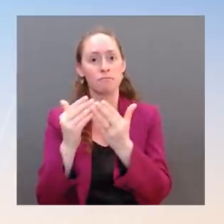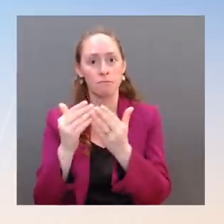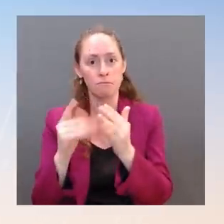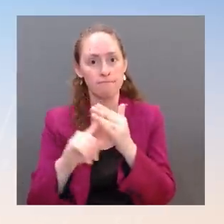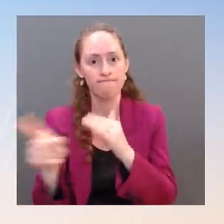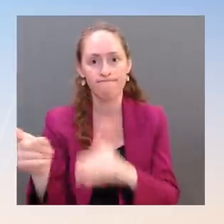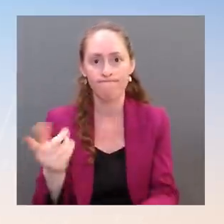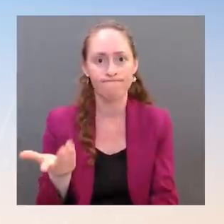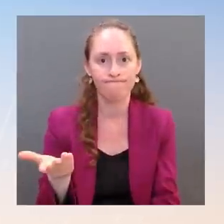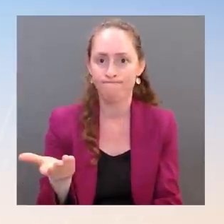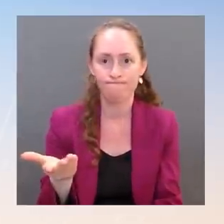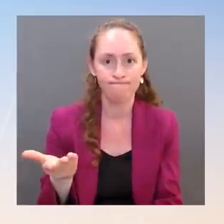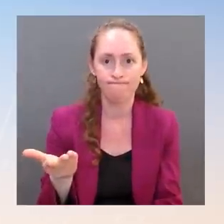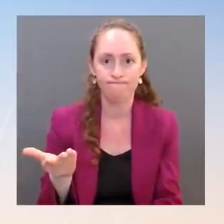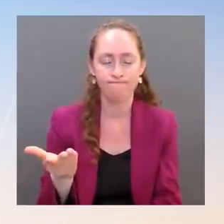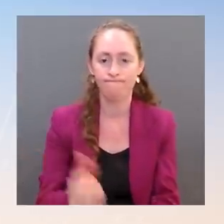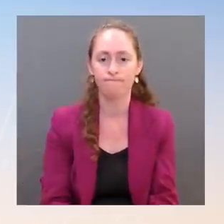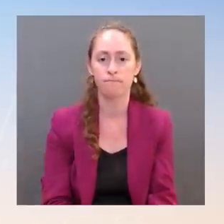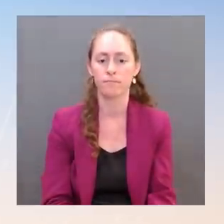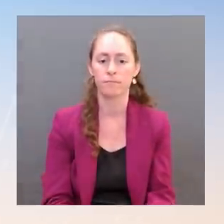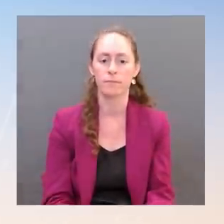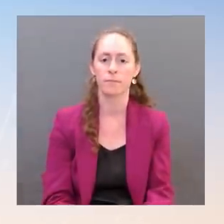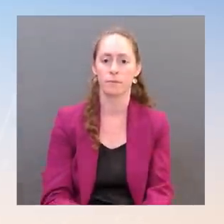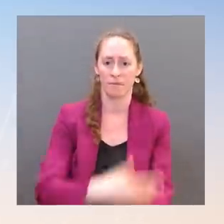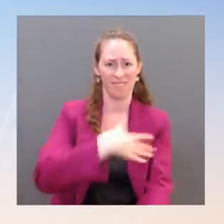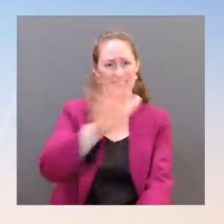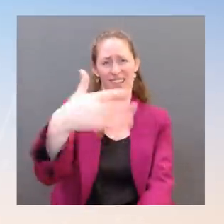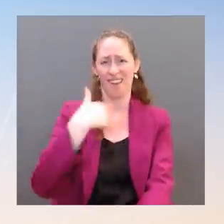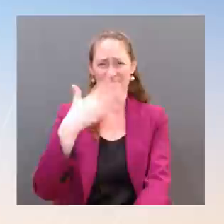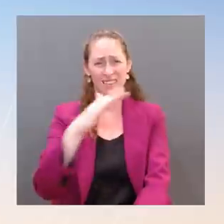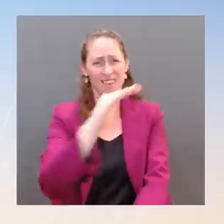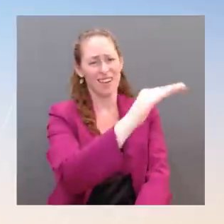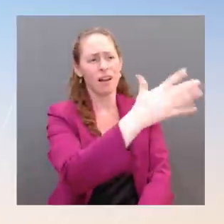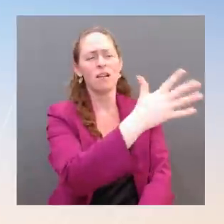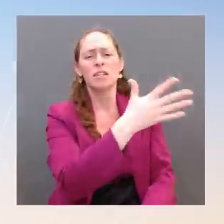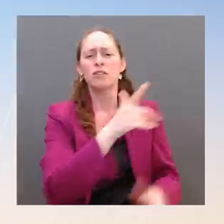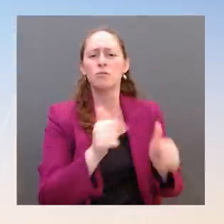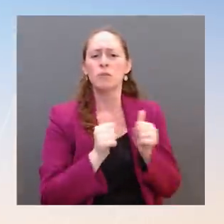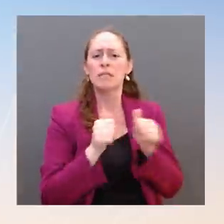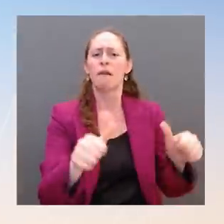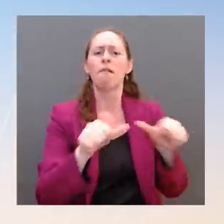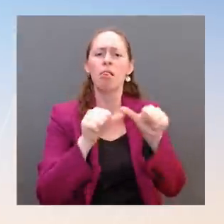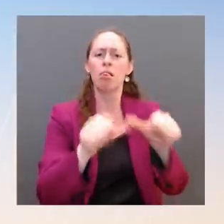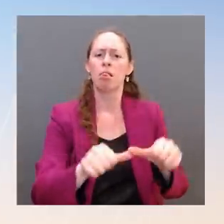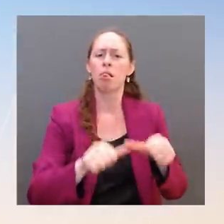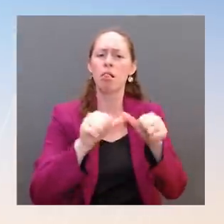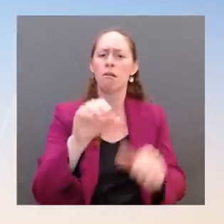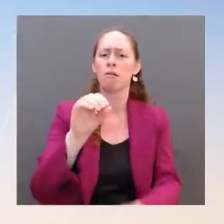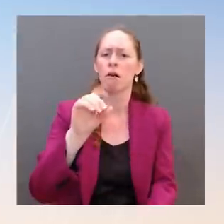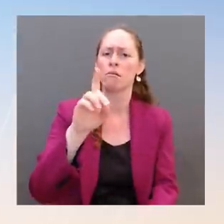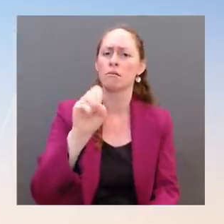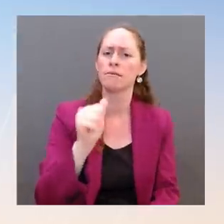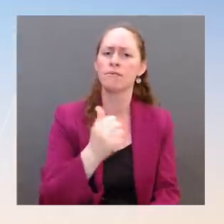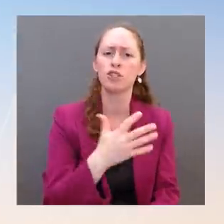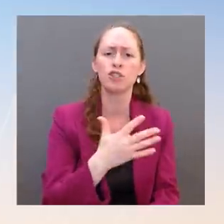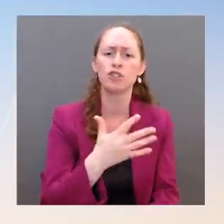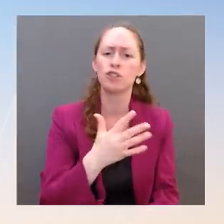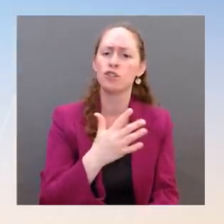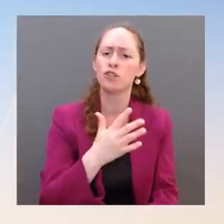Russia to end its attacks on Odessa and to end the blockade and to permit the